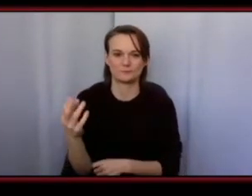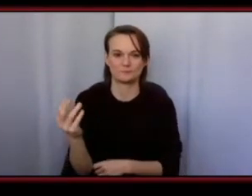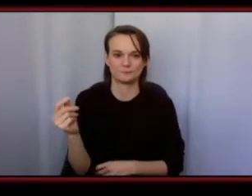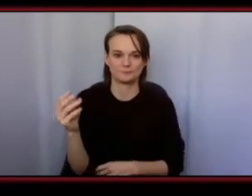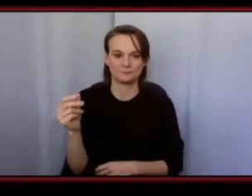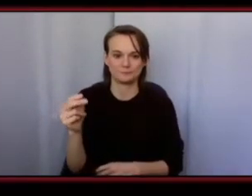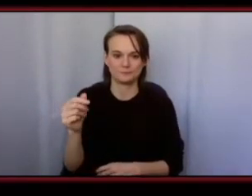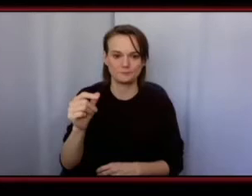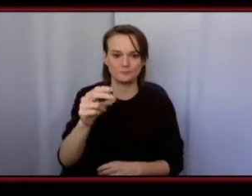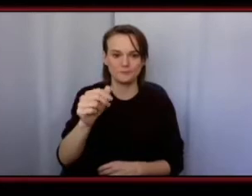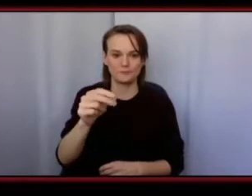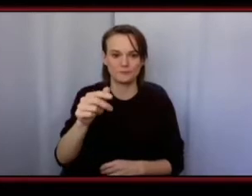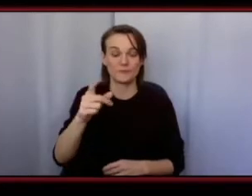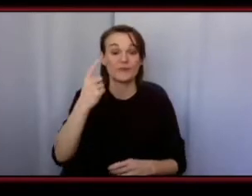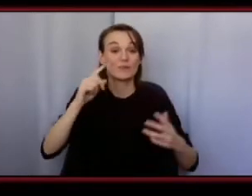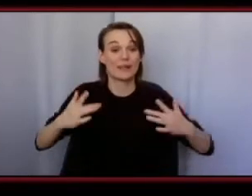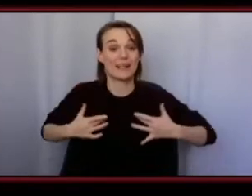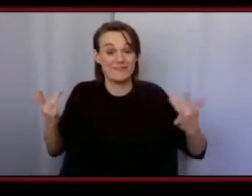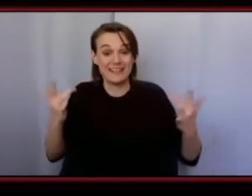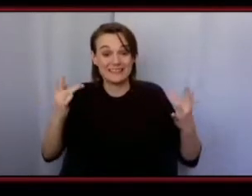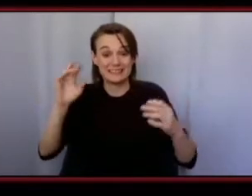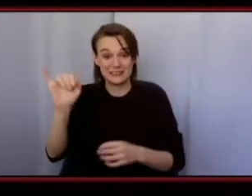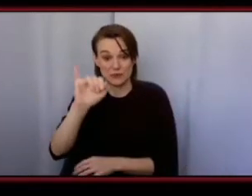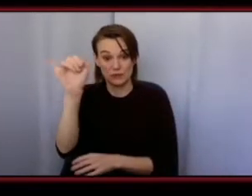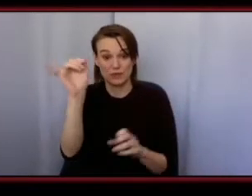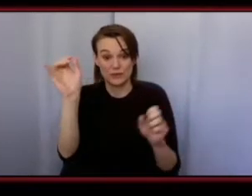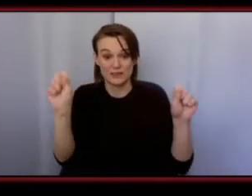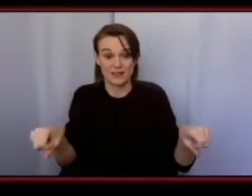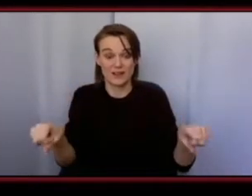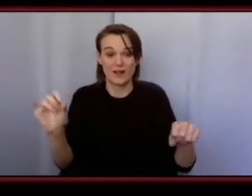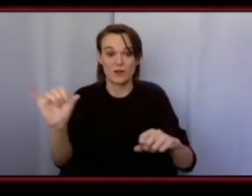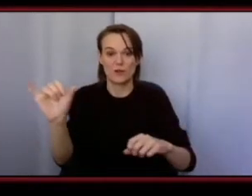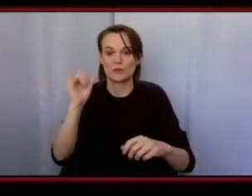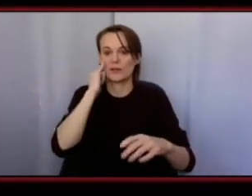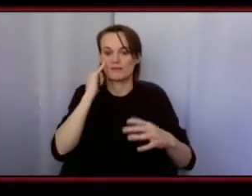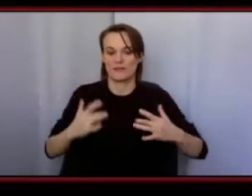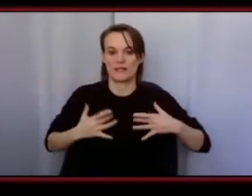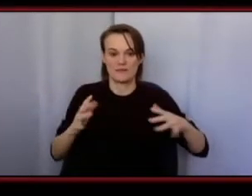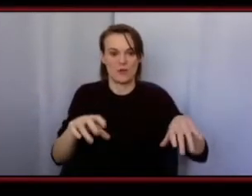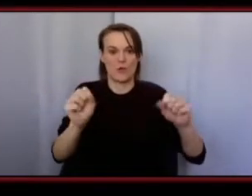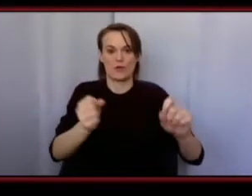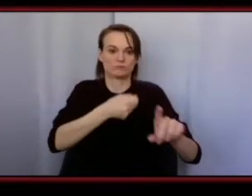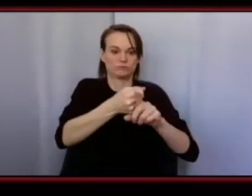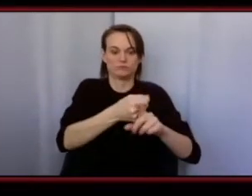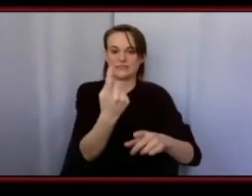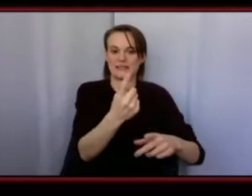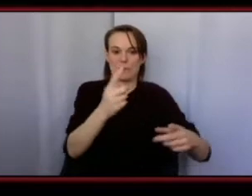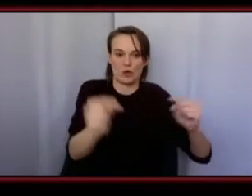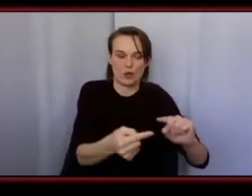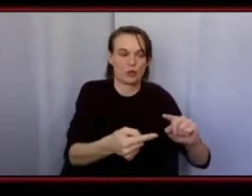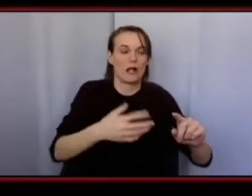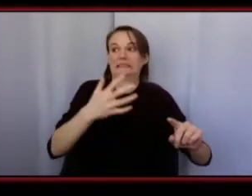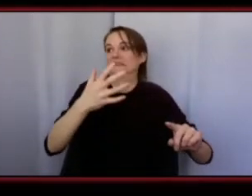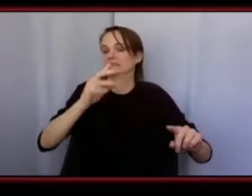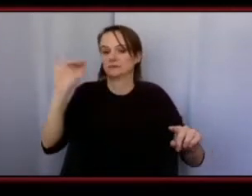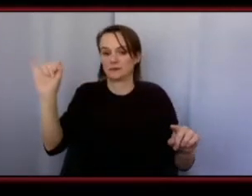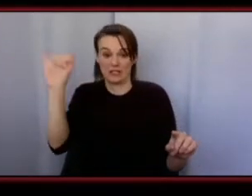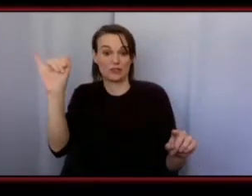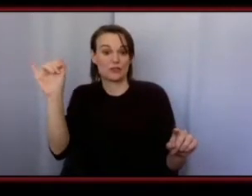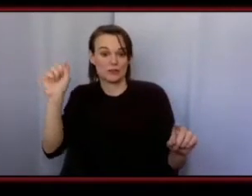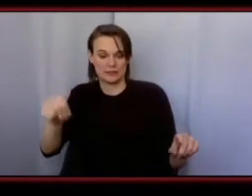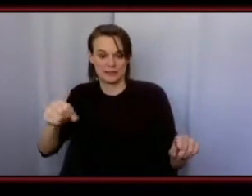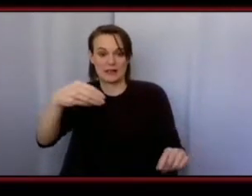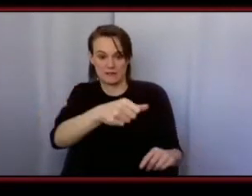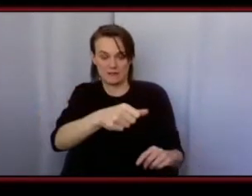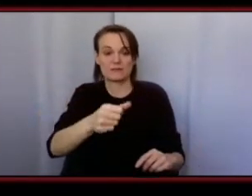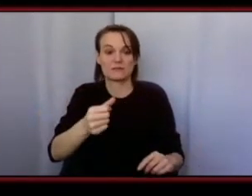what's it called uh for events so like say you have an event and like i don't know something happens at the event or someone injures yourself like you get you can get insurance for that so